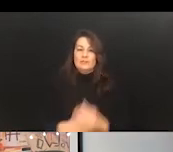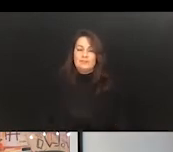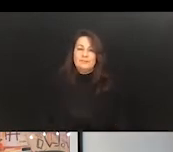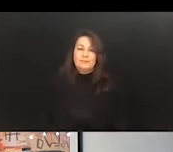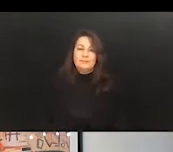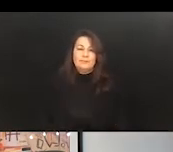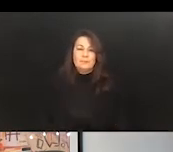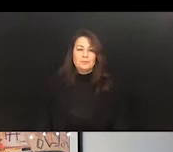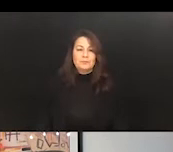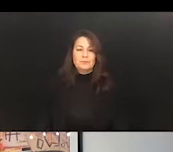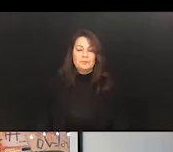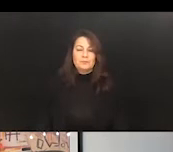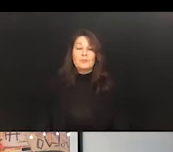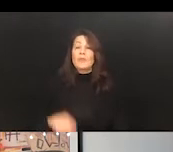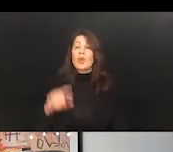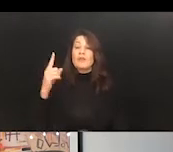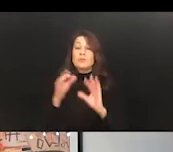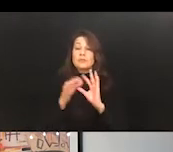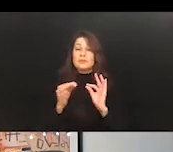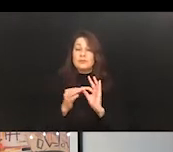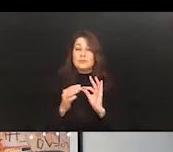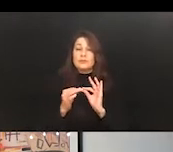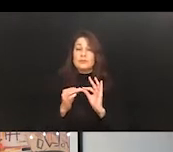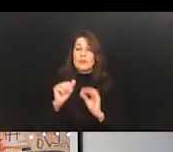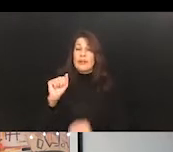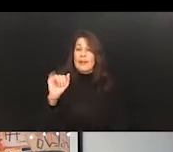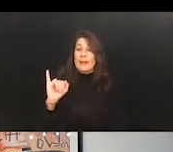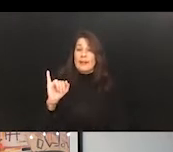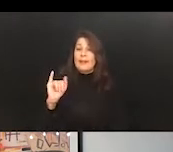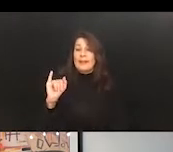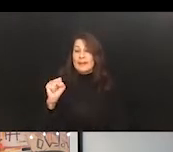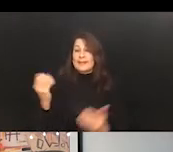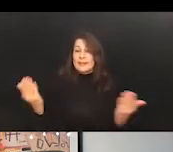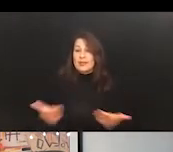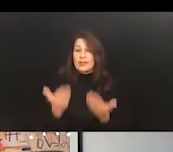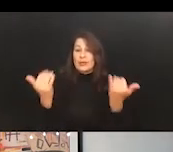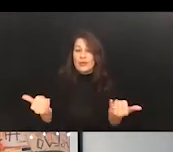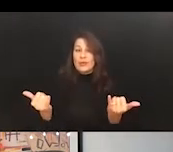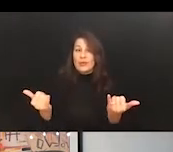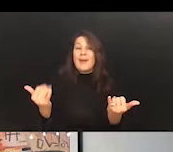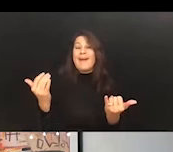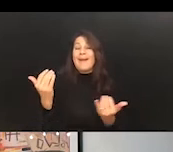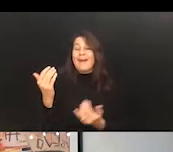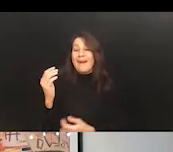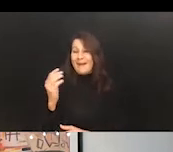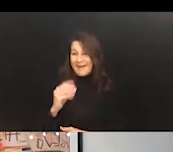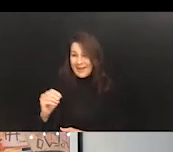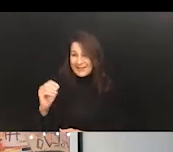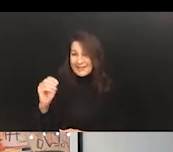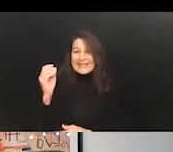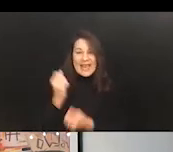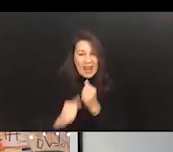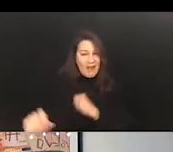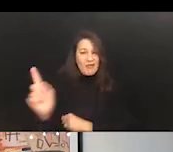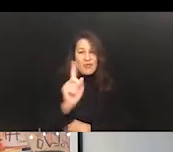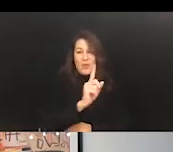So first message is AI is here now, and it's everywhere. So some people think